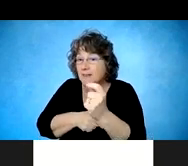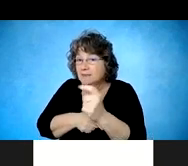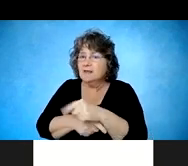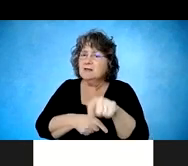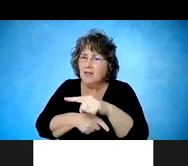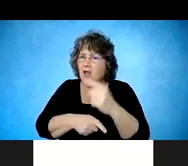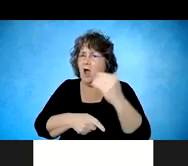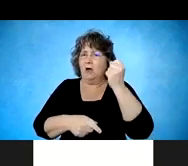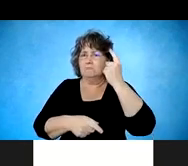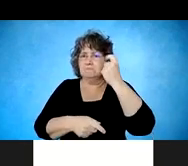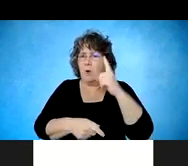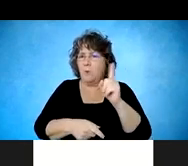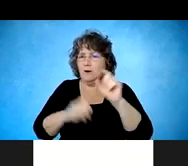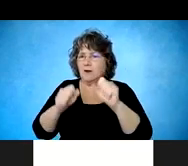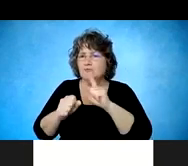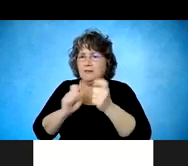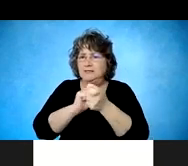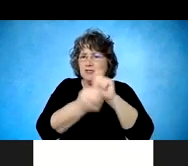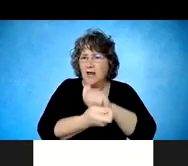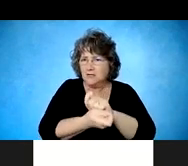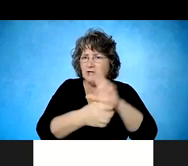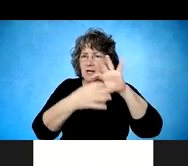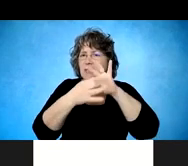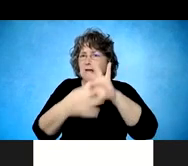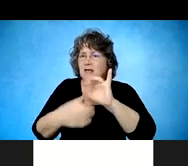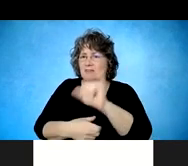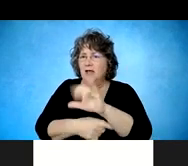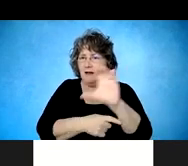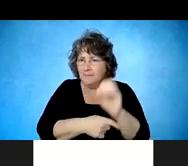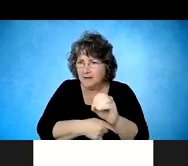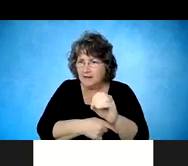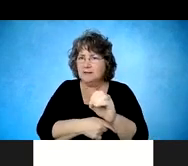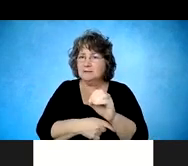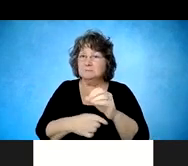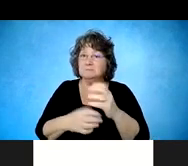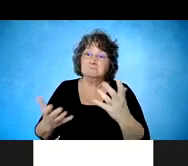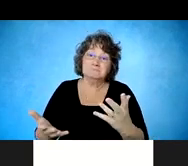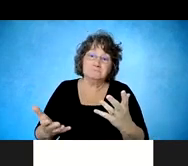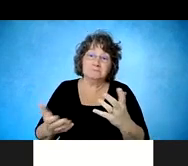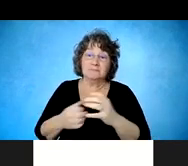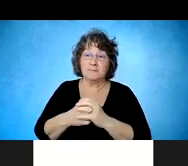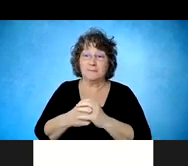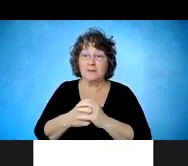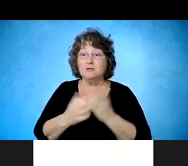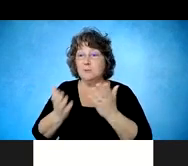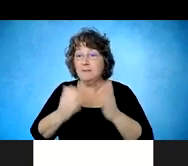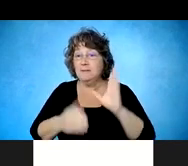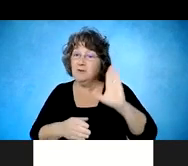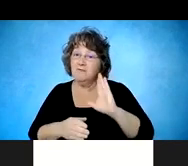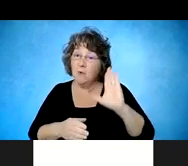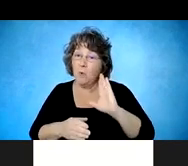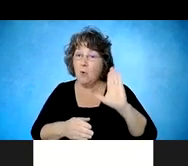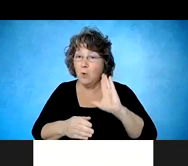or other positions that they can transition into. Even if it's outside of their relationship with their current